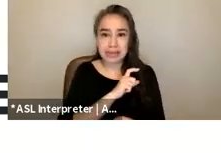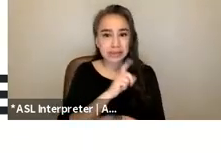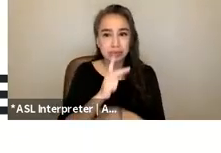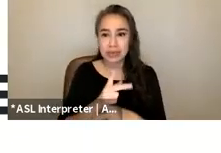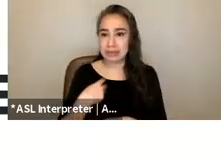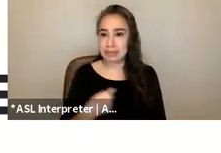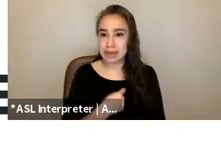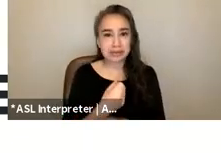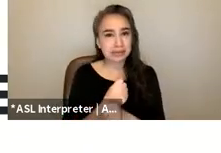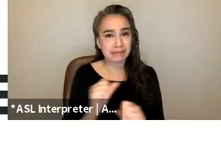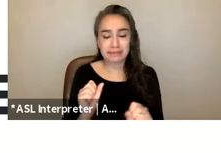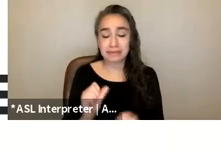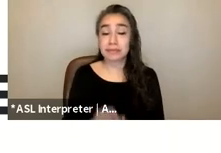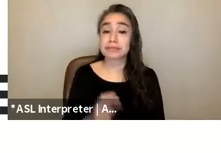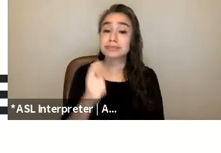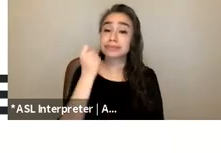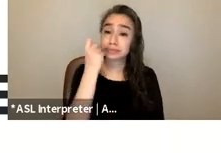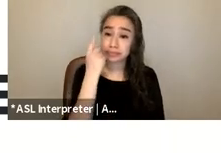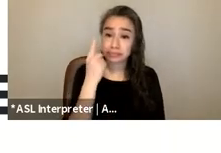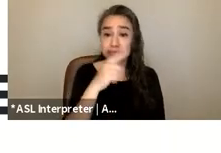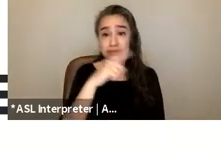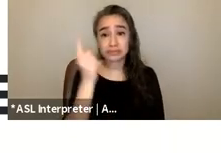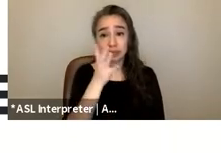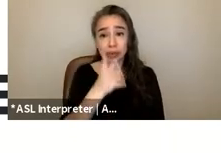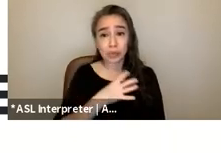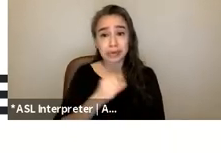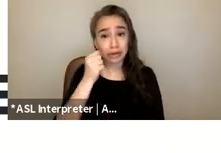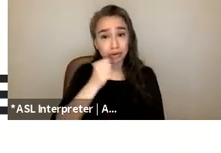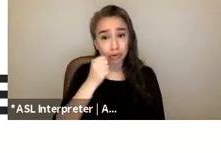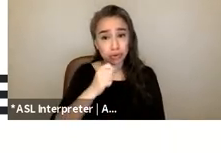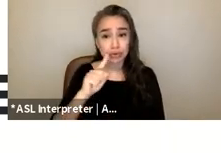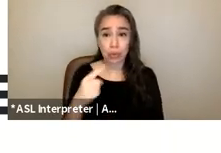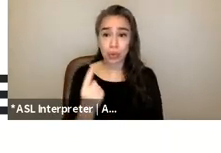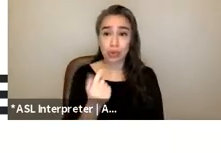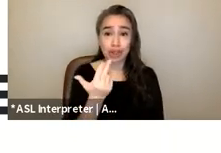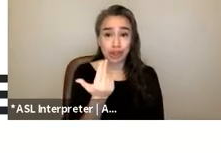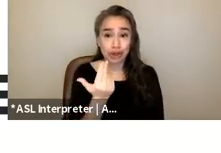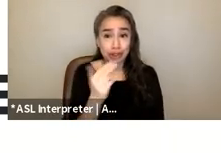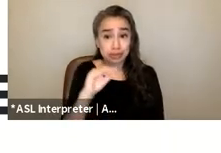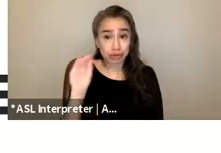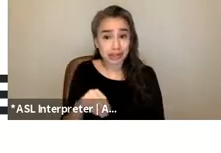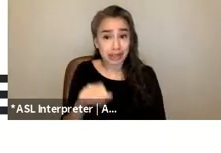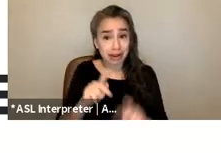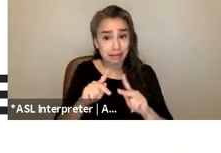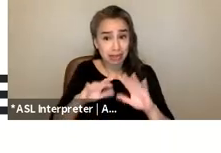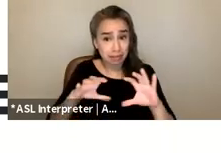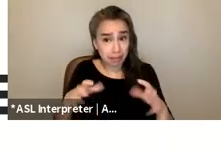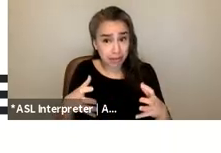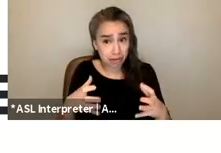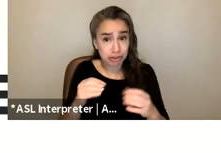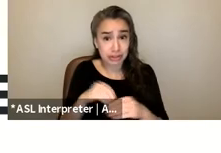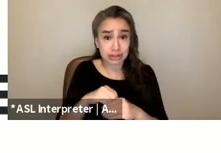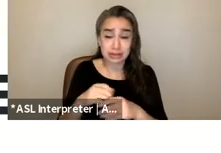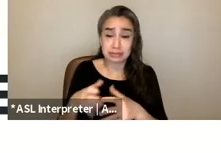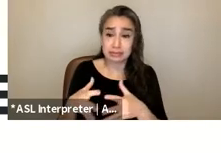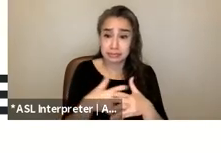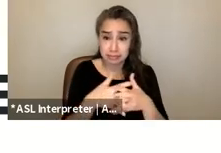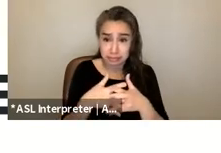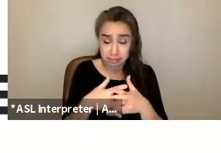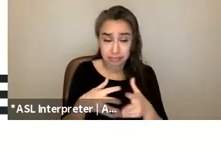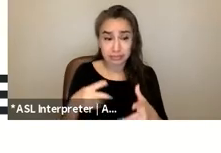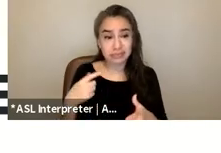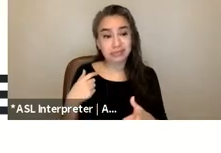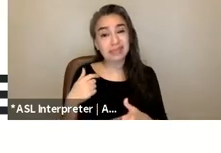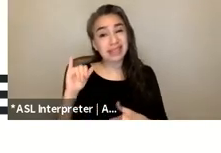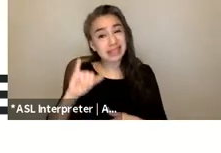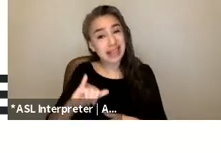in fact though black women and girls are only 13 percent of the population of the female population in the united states we account for